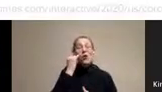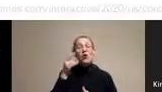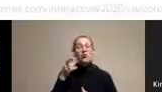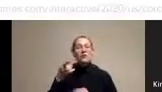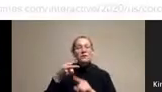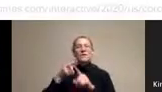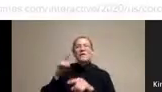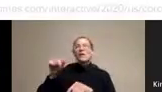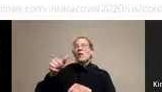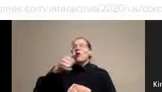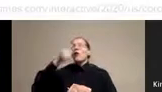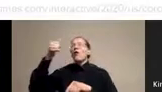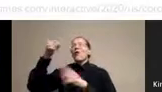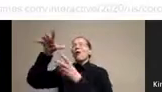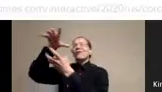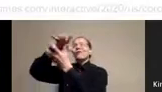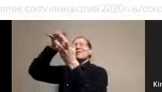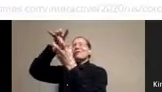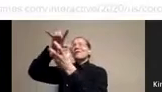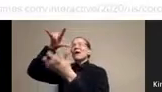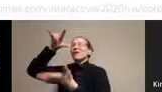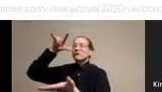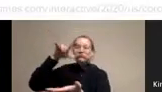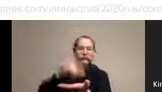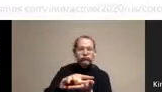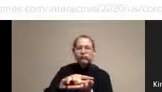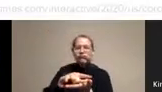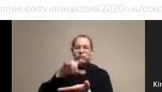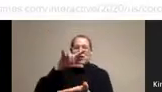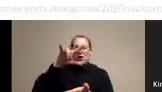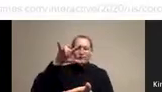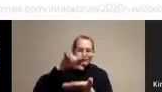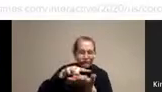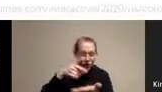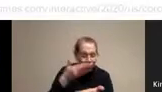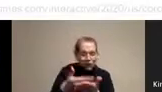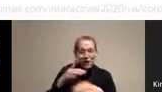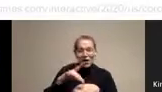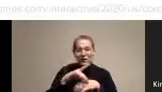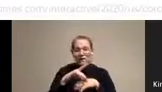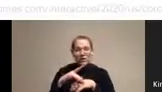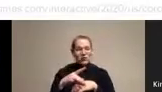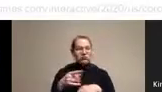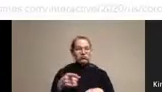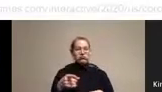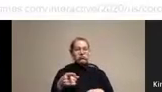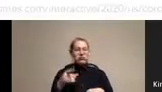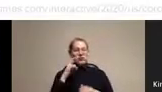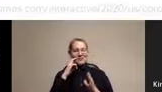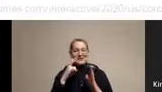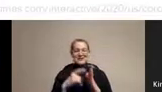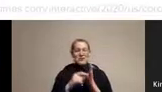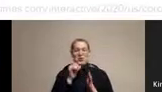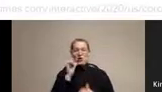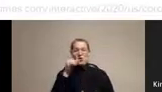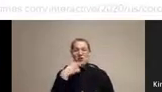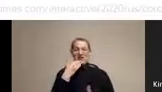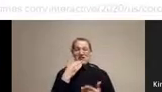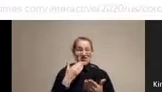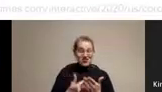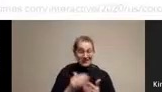would notice nothing good. It looks like the whole country is on fire. And I think it's fair to say that the whole country has felt like it's been on fire.